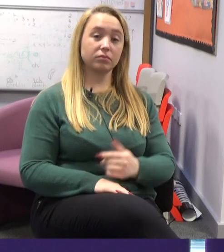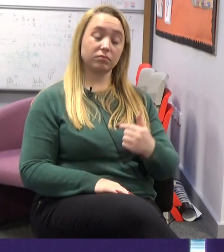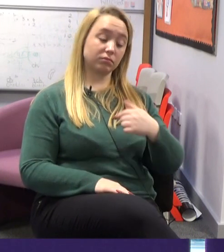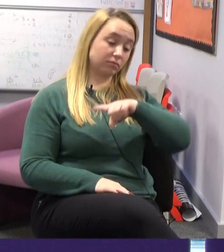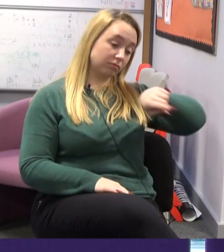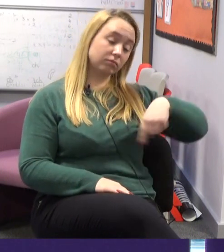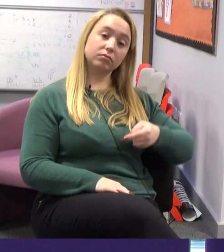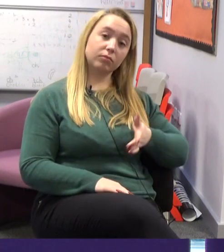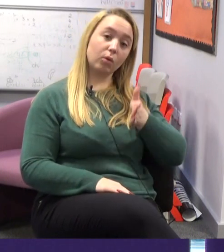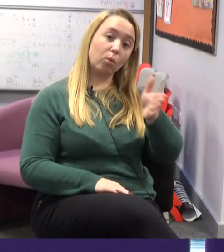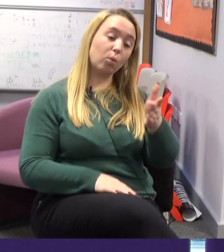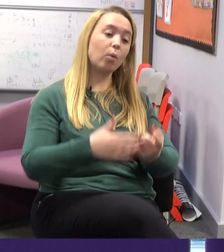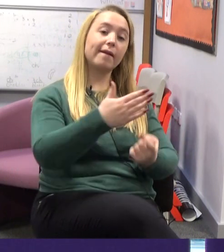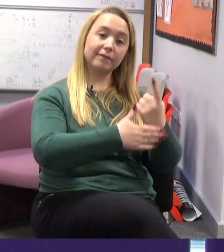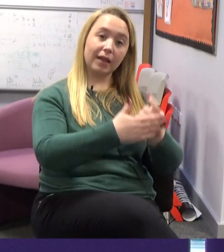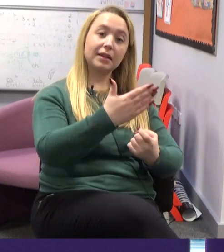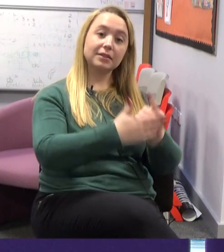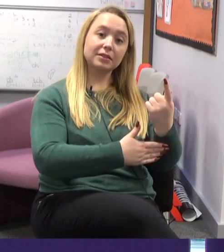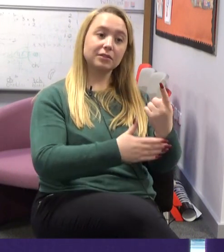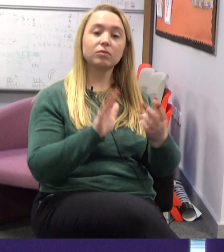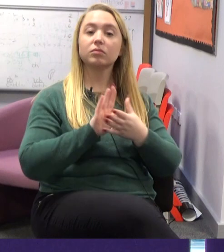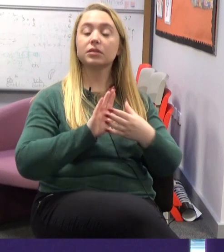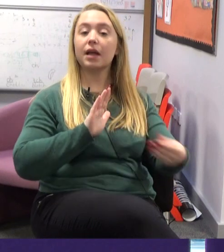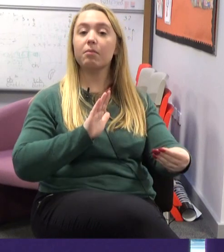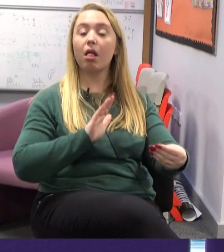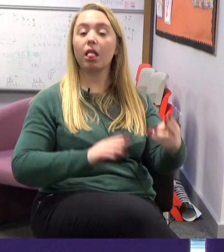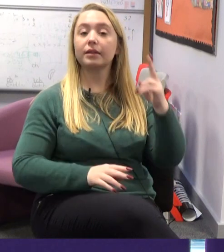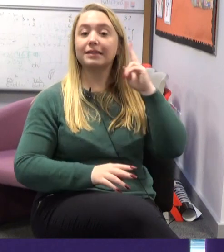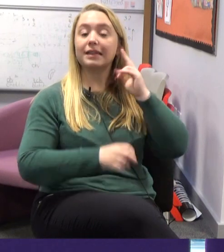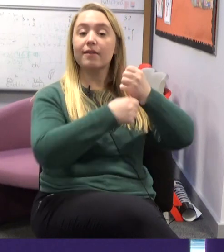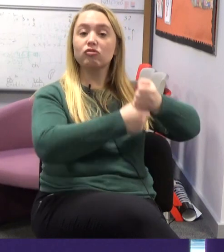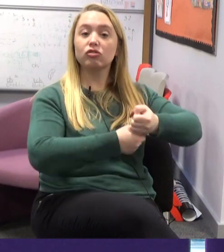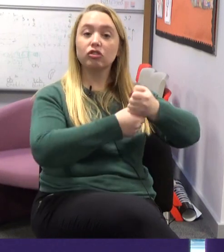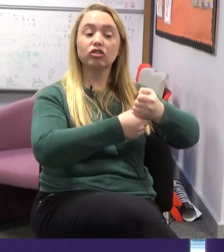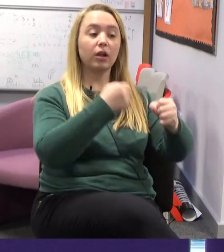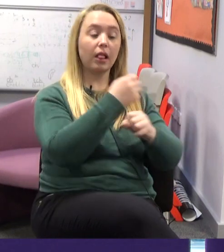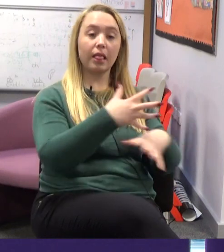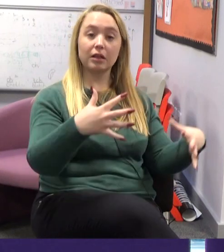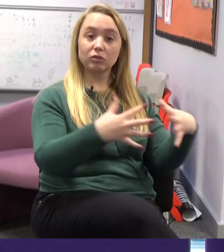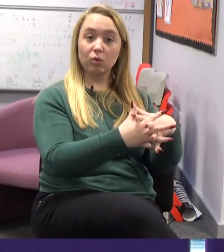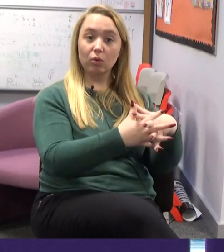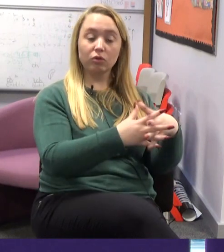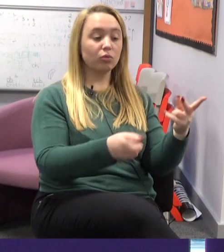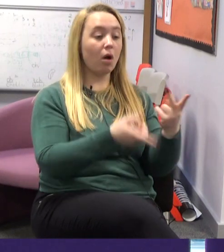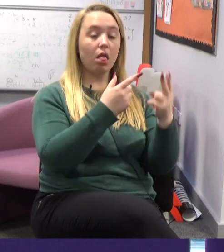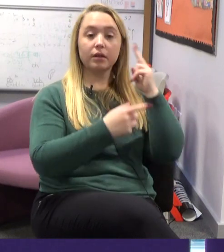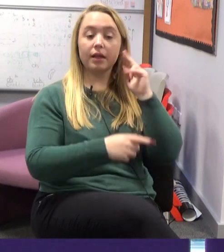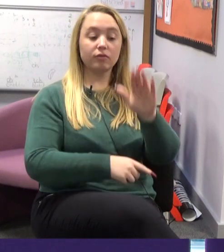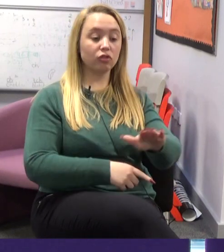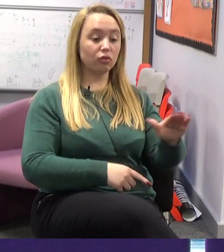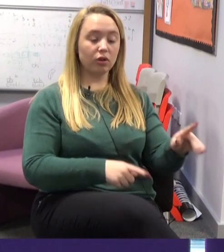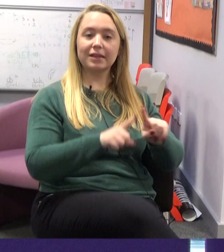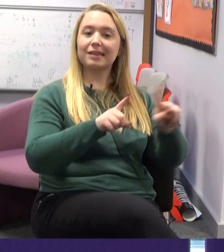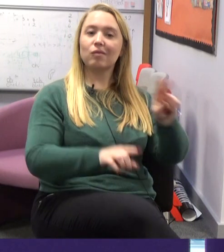We attend events like the Church for the Deaf in